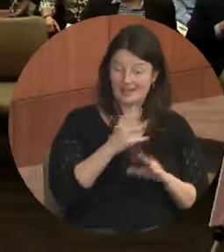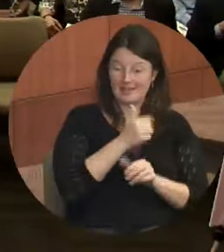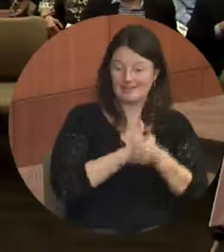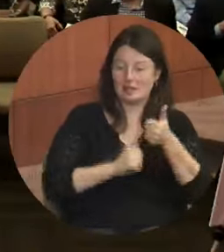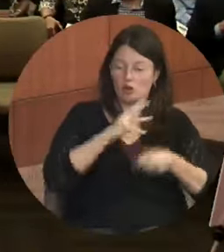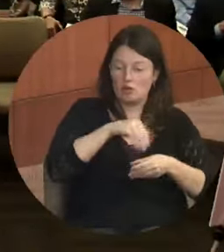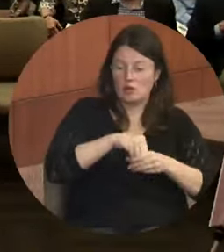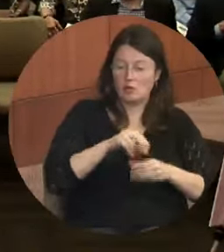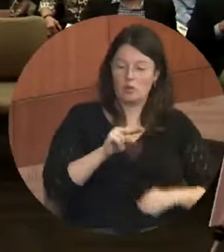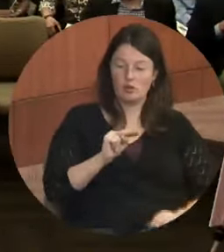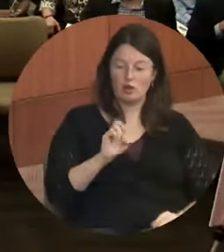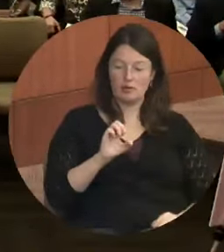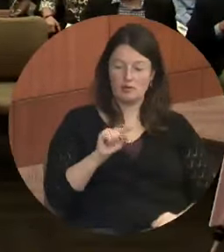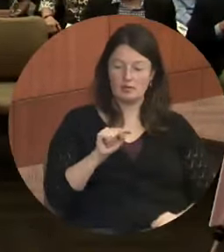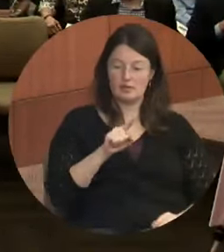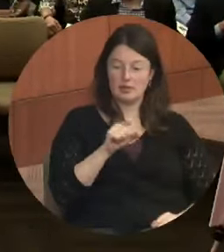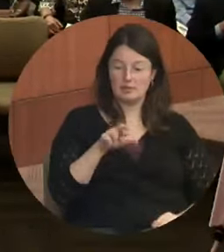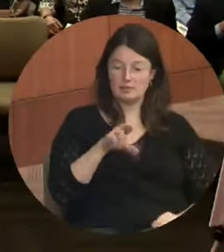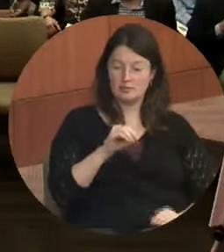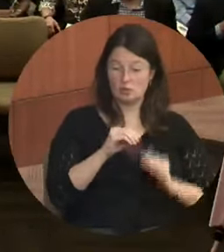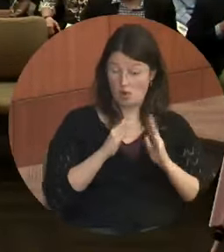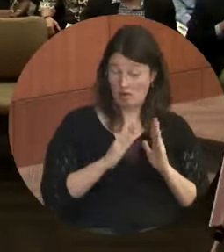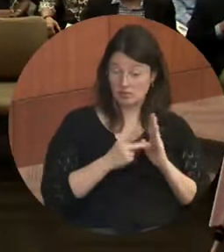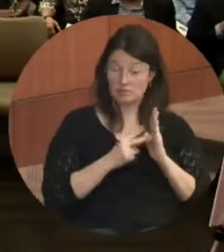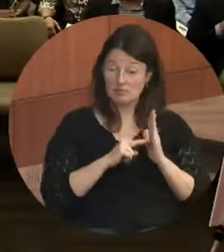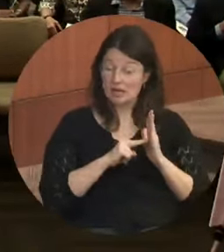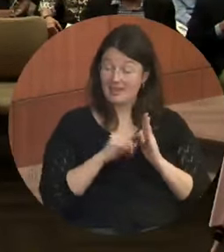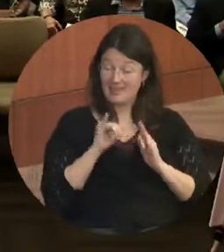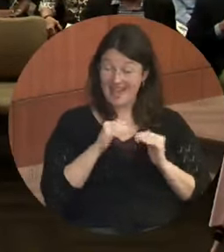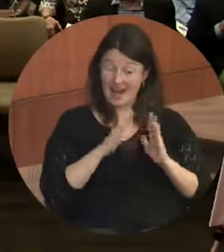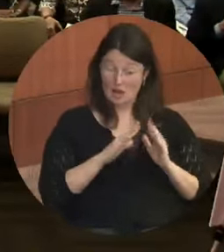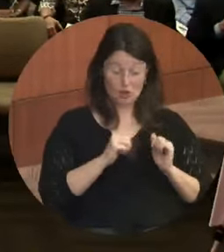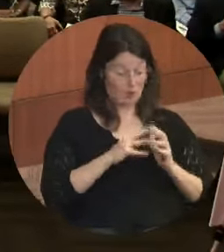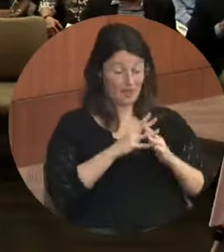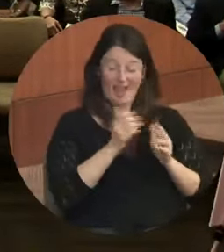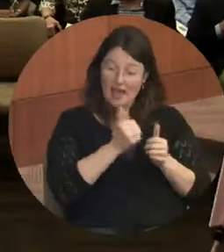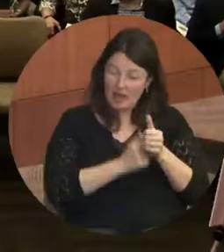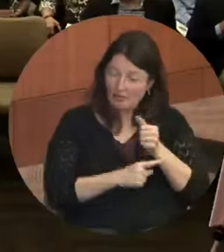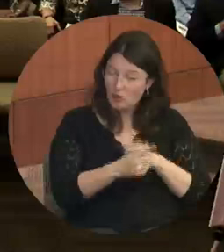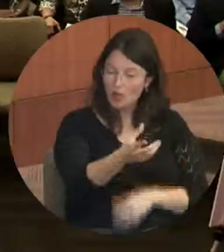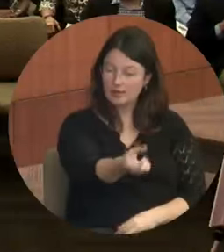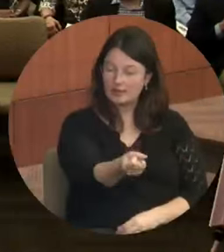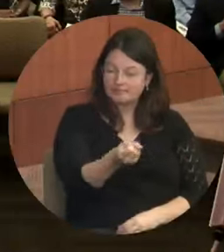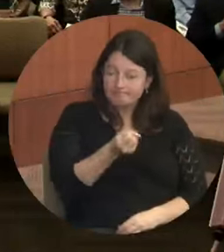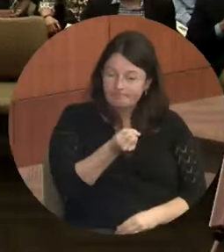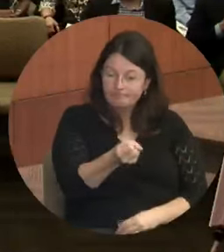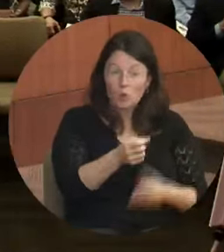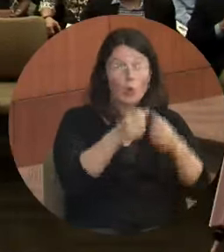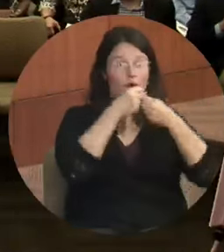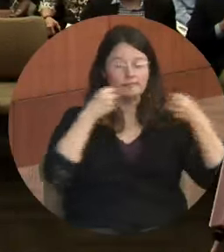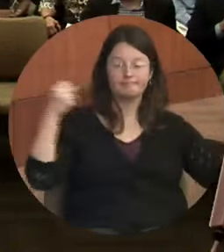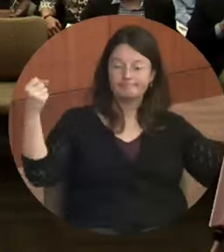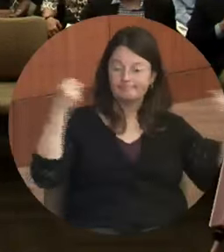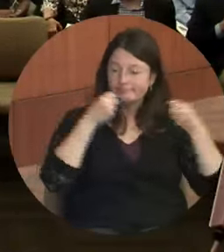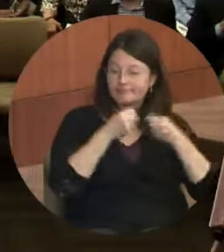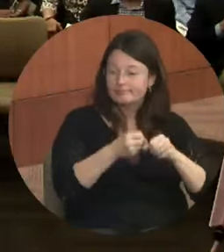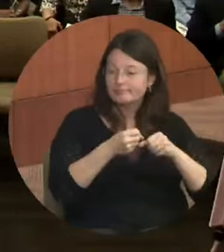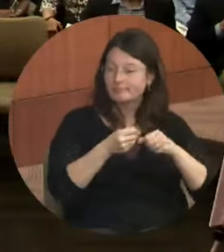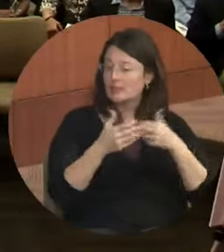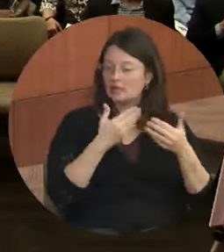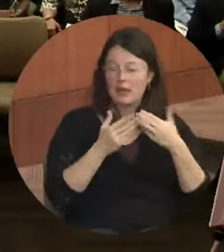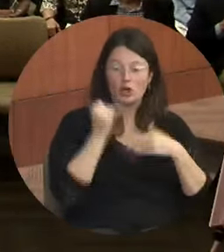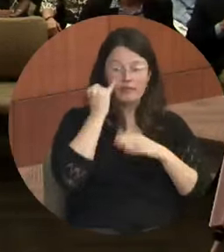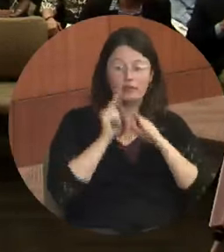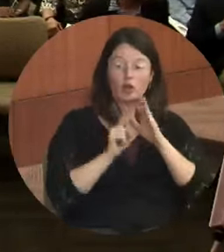And that means, uh, you build a house where everyone can reach the drawers and the cabinets, right? It's more complicated than that. uh,